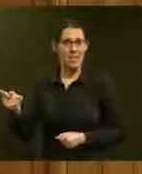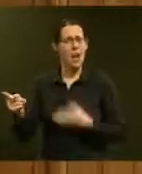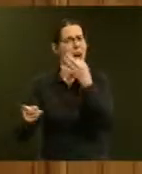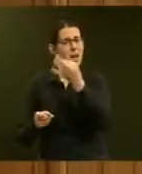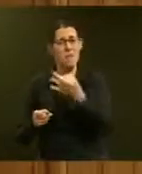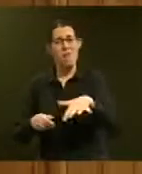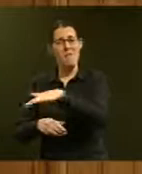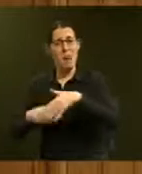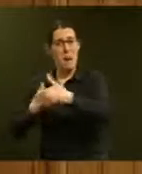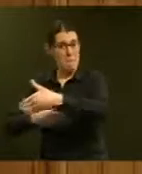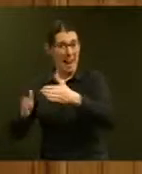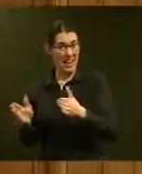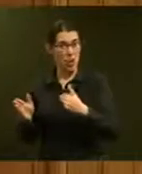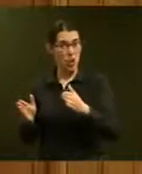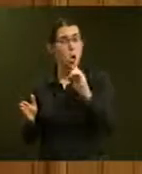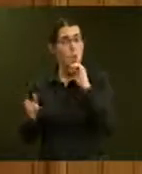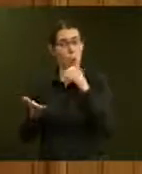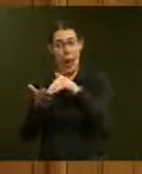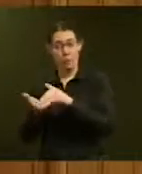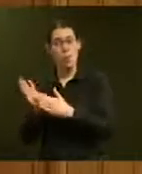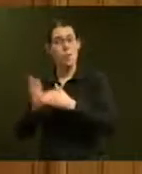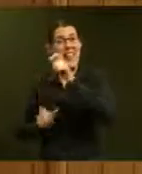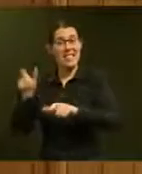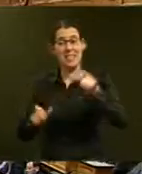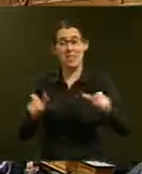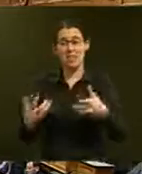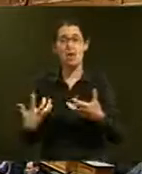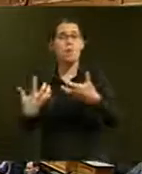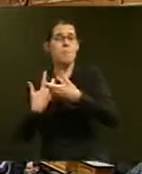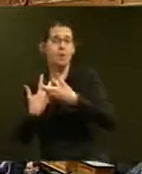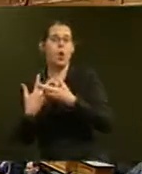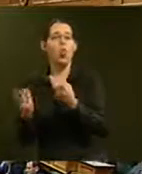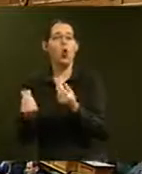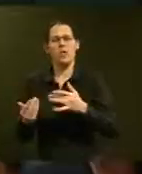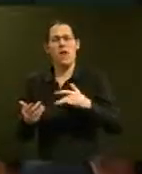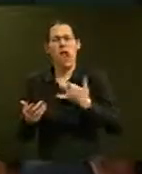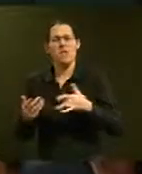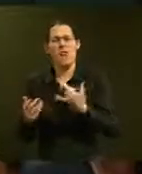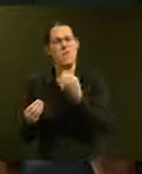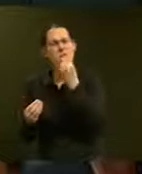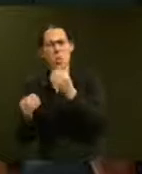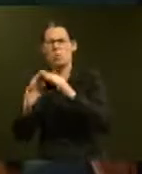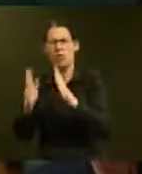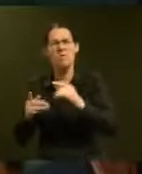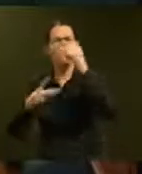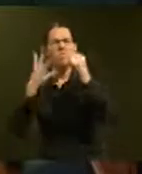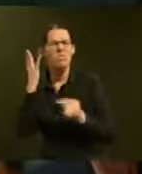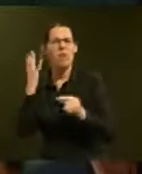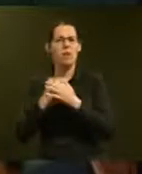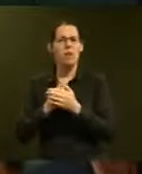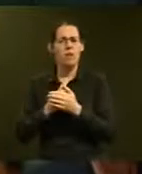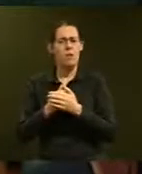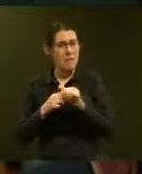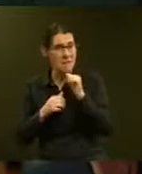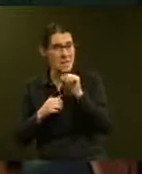Zealanders meet the cost of living? If so, how? Mr Speaker, the Honourable Grant Robertson. Mr Speaker, yes, through the Families Package, the